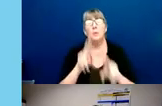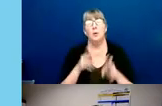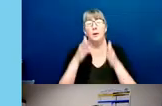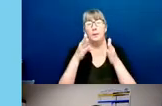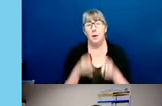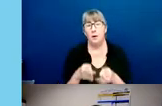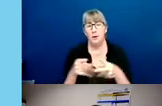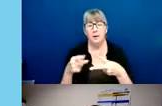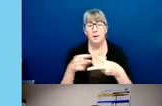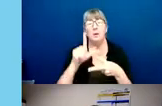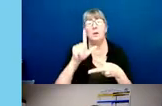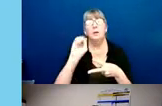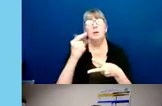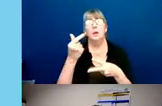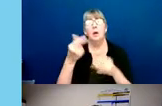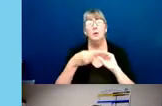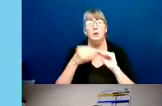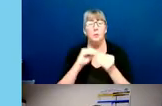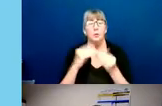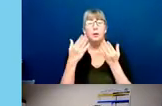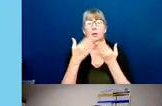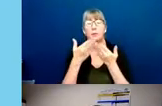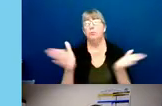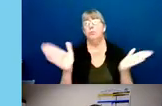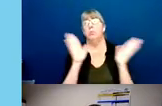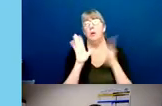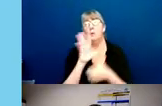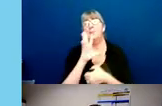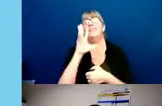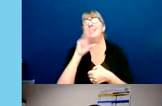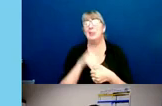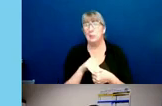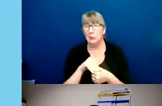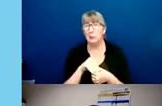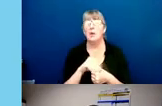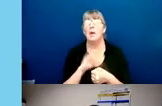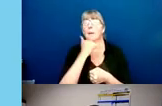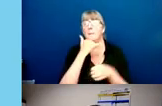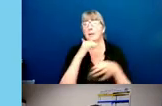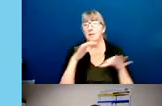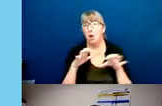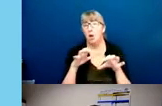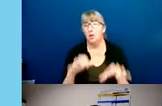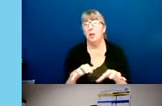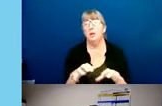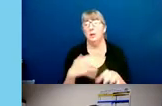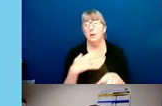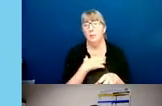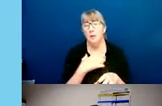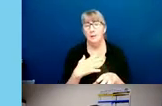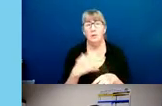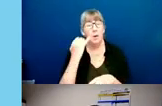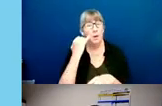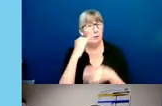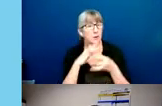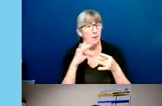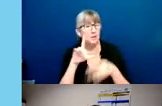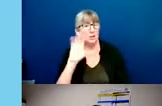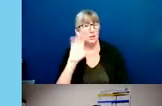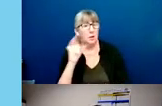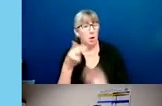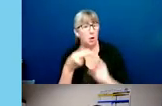term that includes misconduct complaints. So when we refer to log numbers or speak of log numbers in the policy or in these presentations,